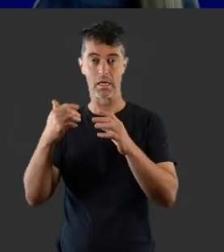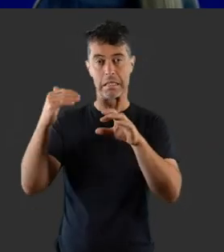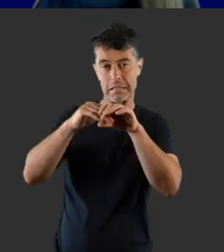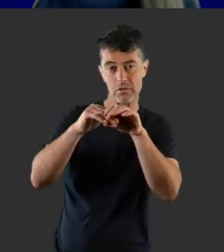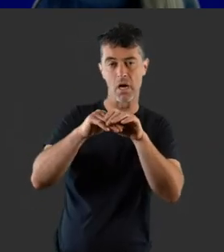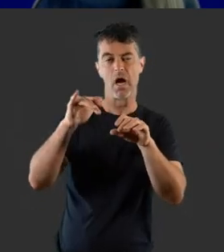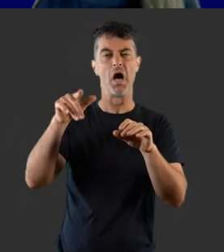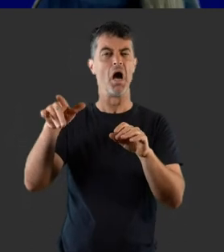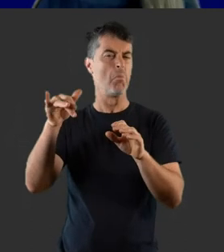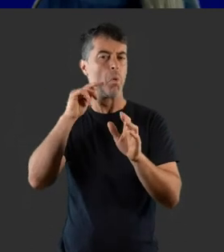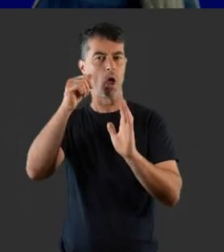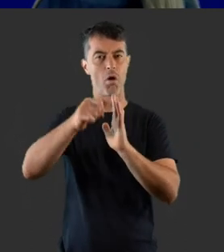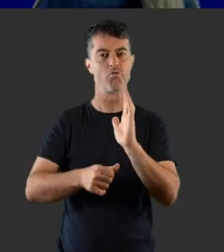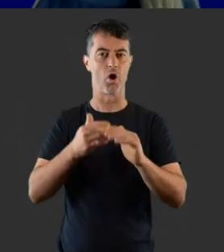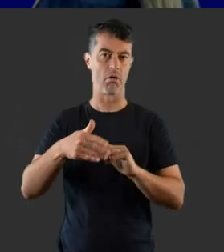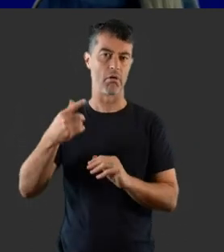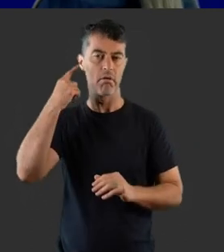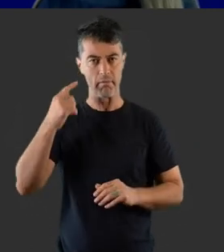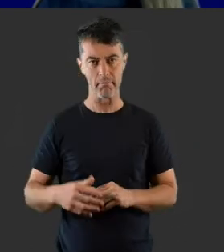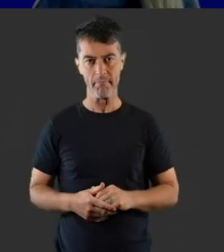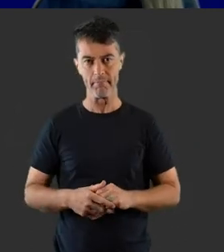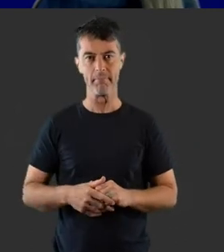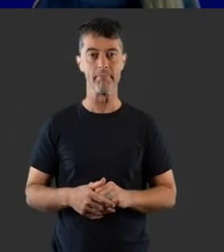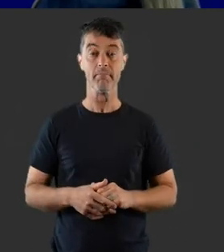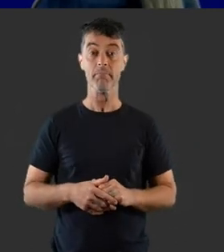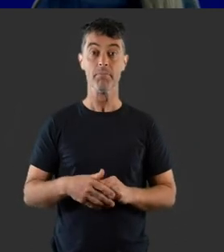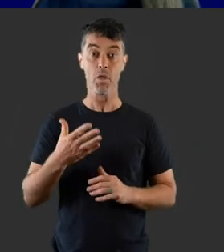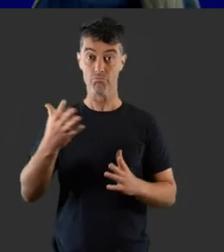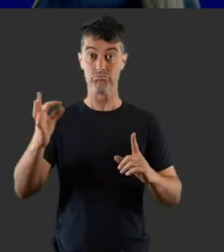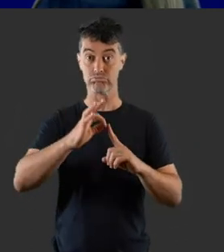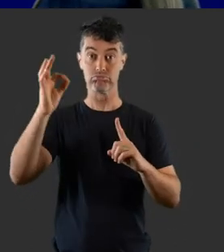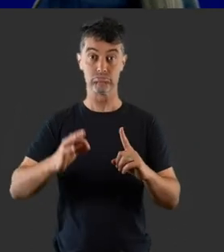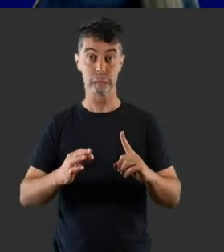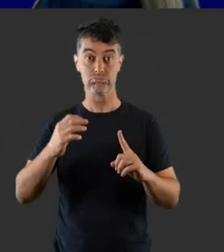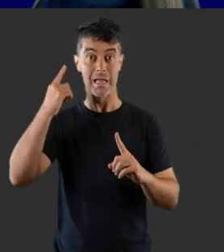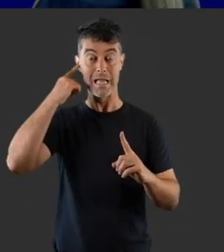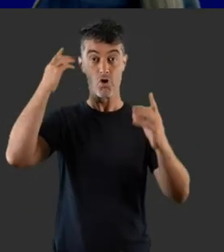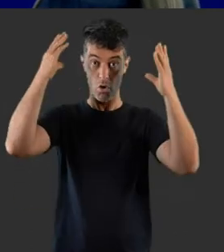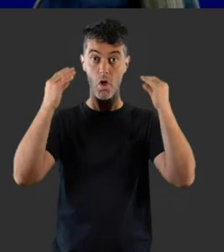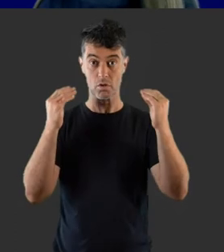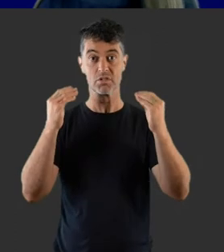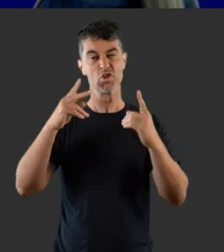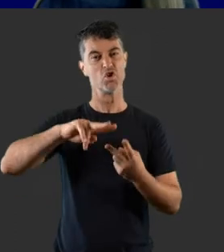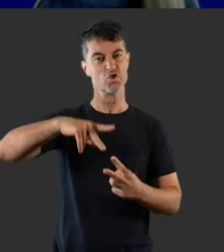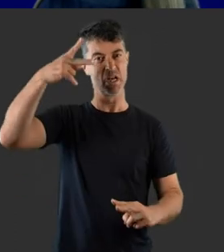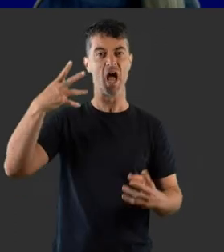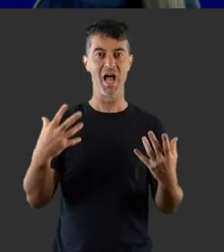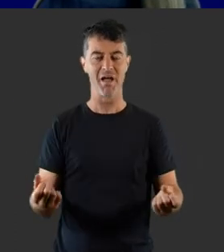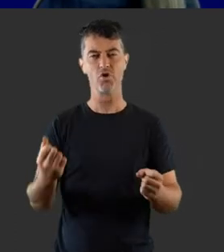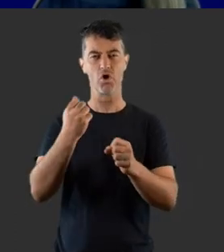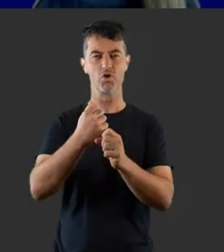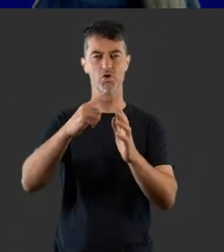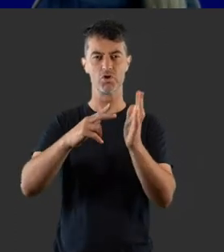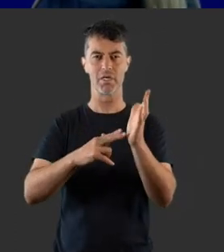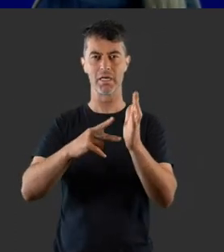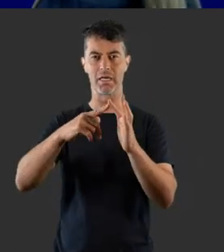ear and may perform operations on the ear. As a significant percentage of hearing losses have a genetic cause,